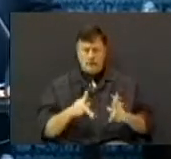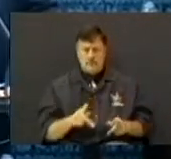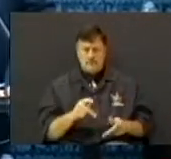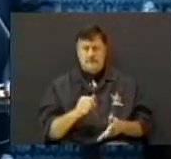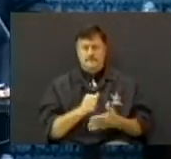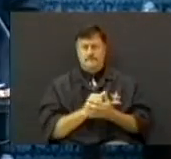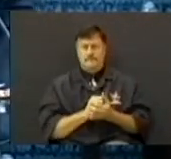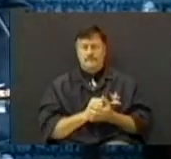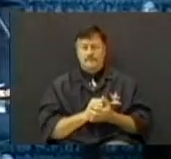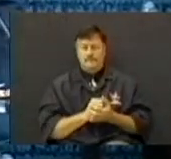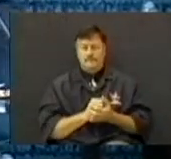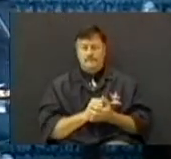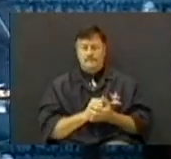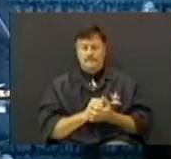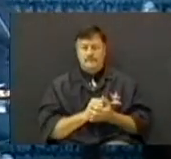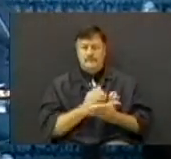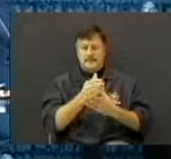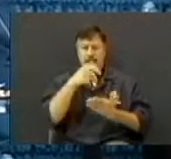Amen. Amen.